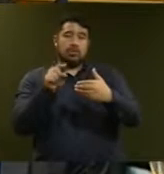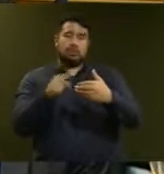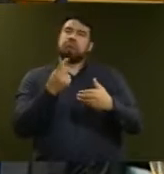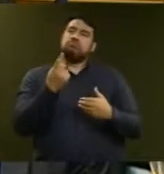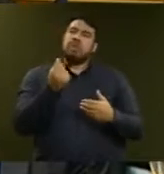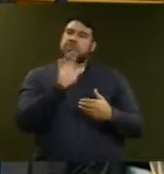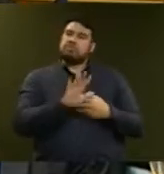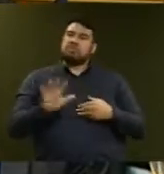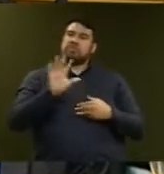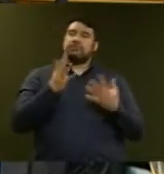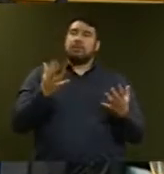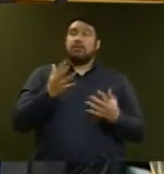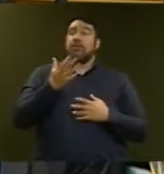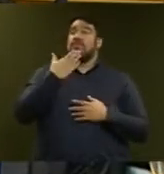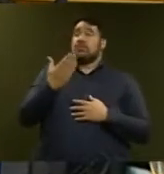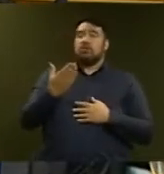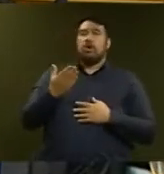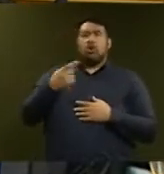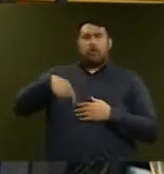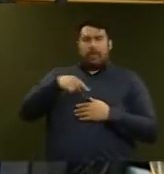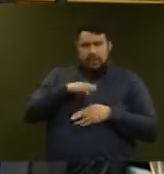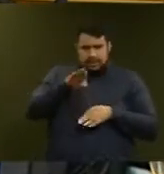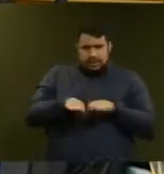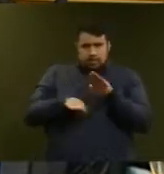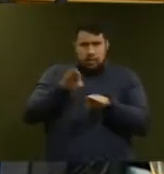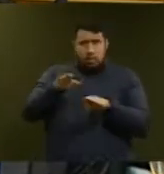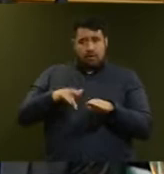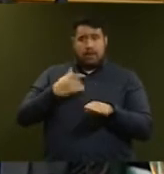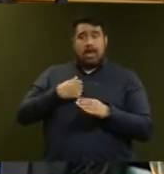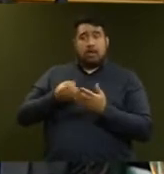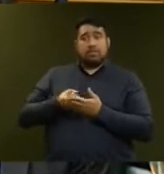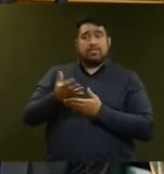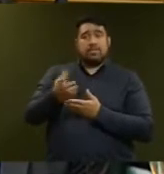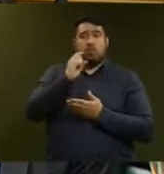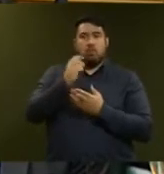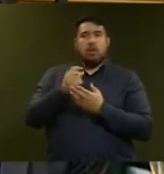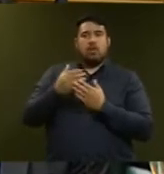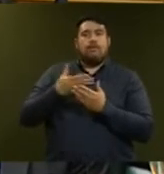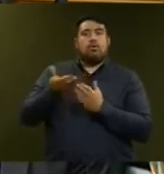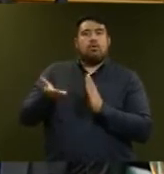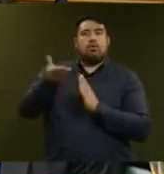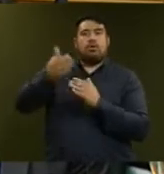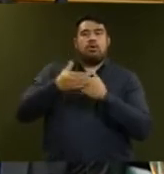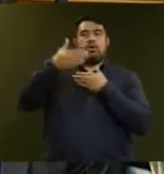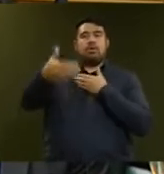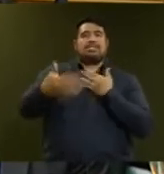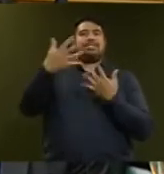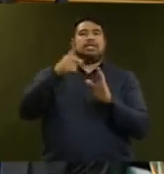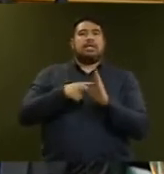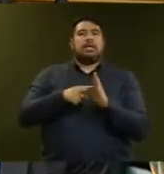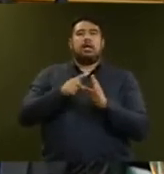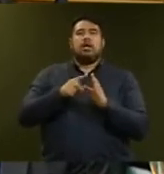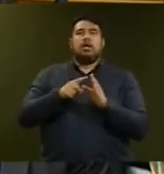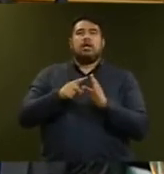Mr Speaker, we are on track to grow our expenditure over a decade to 2% of GDP